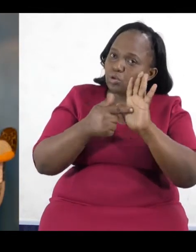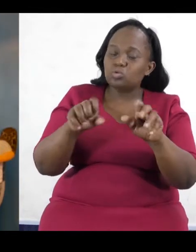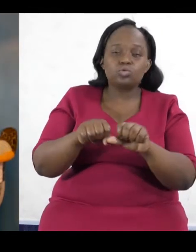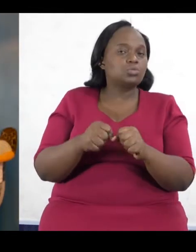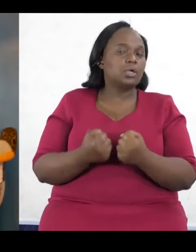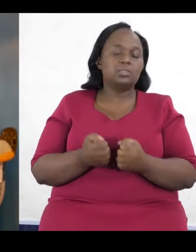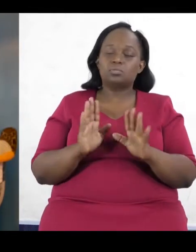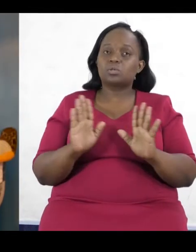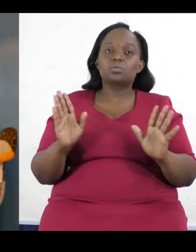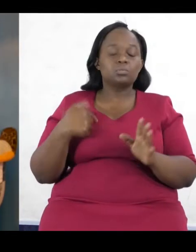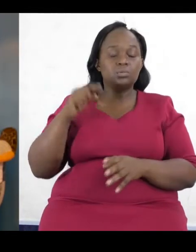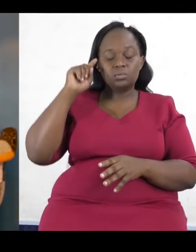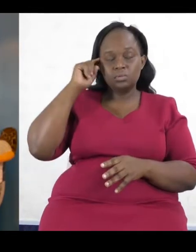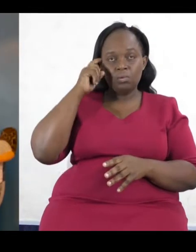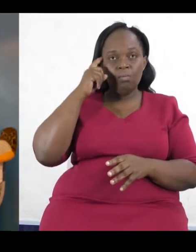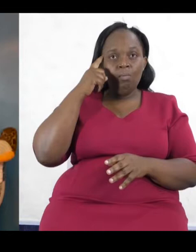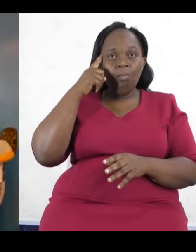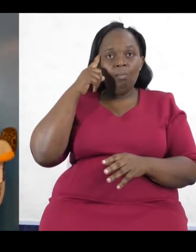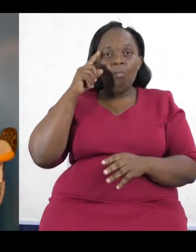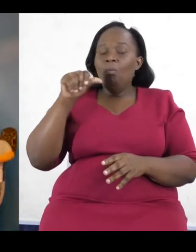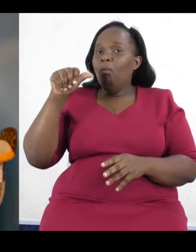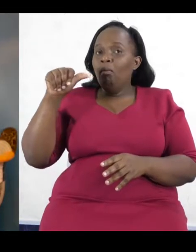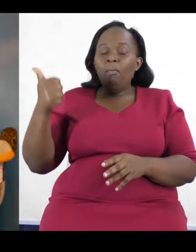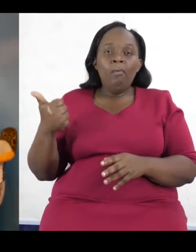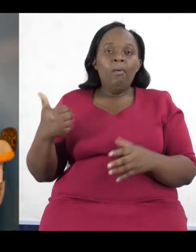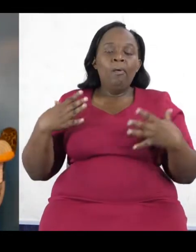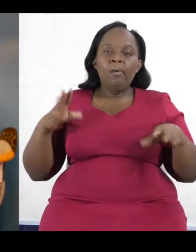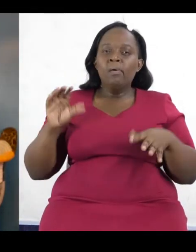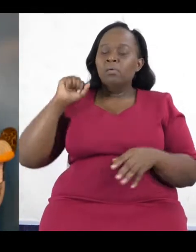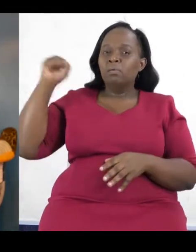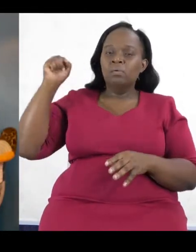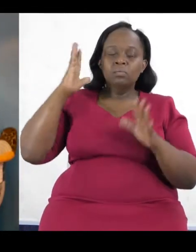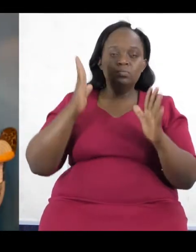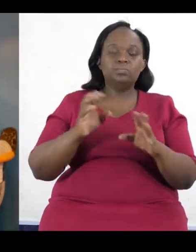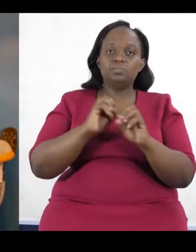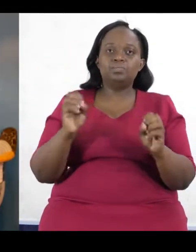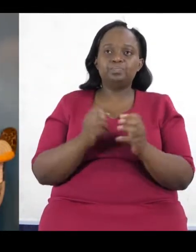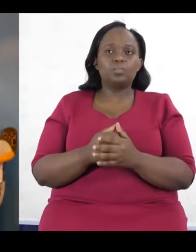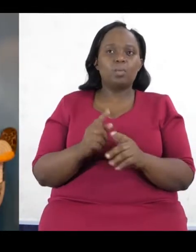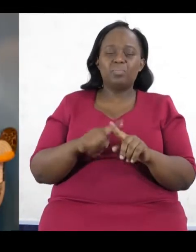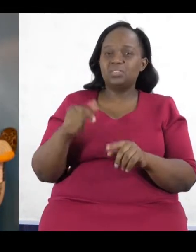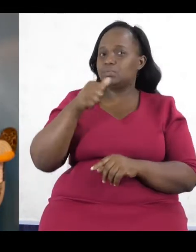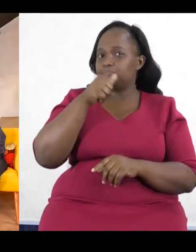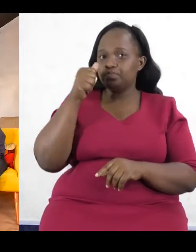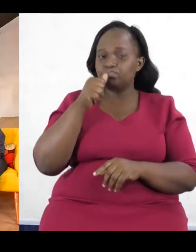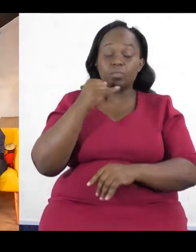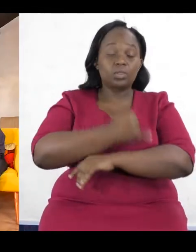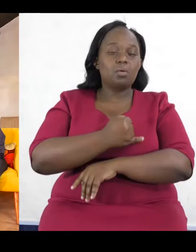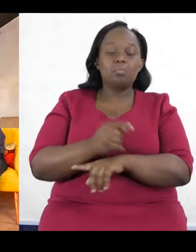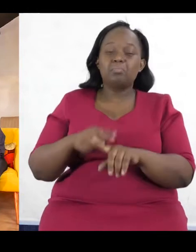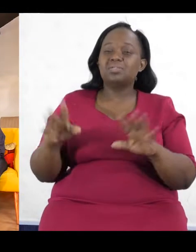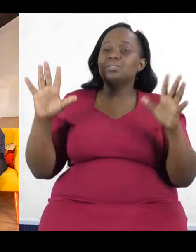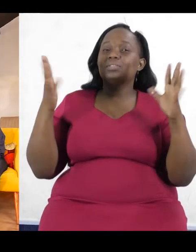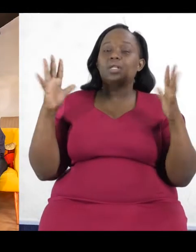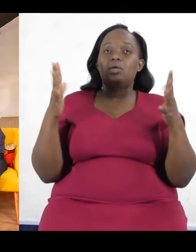just like the other people that we see that are not politicians, you know, private individuals that do dodgy things, but are still celebrated, this is no